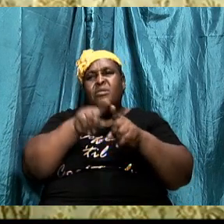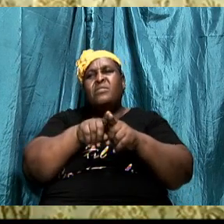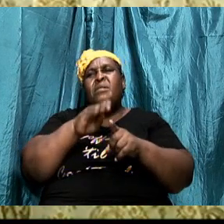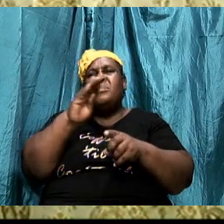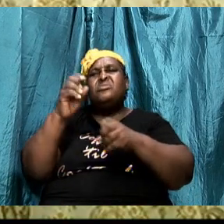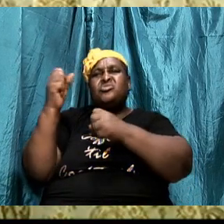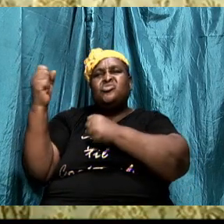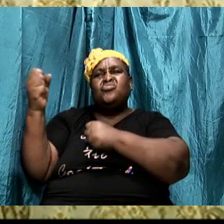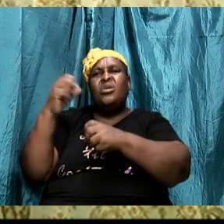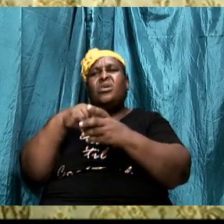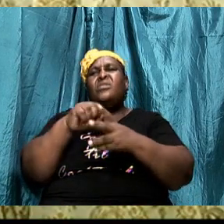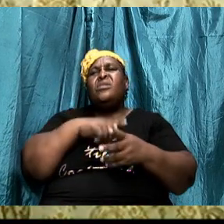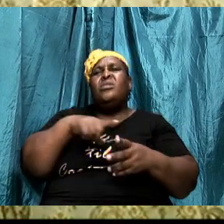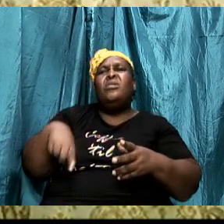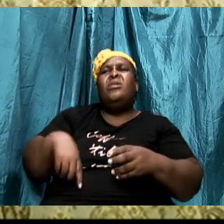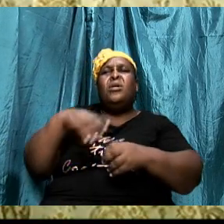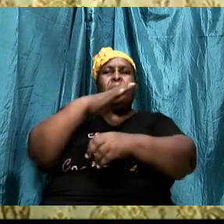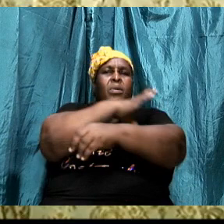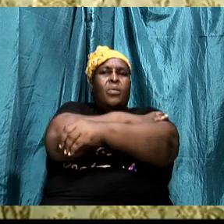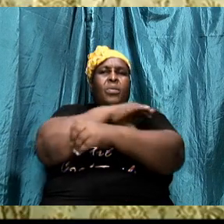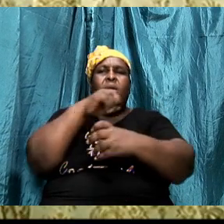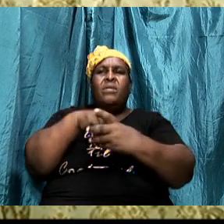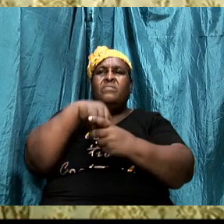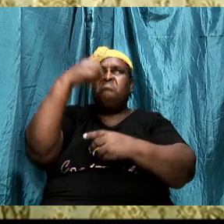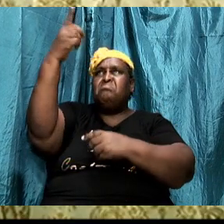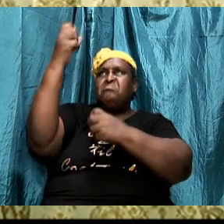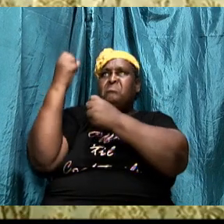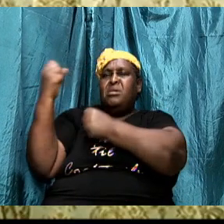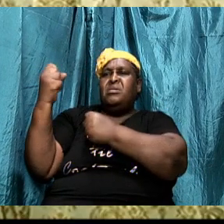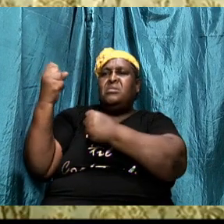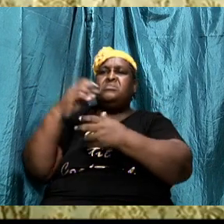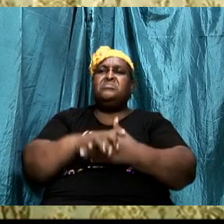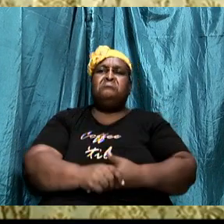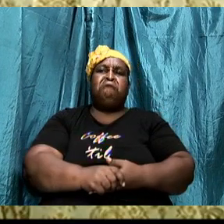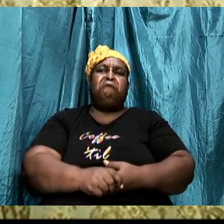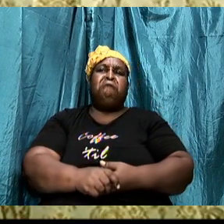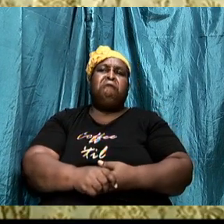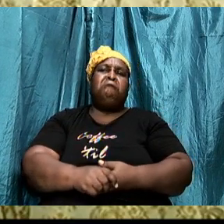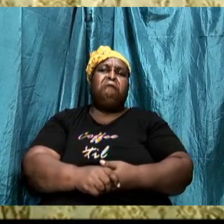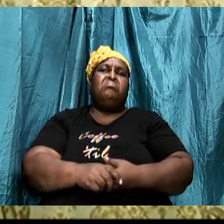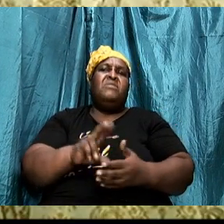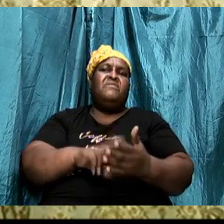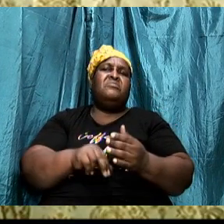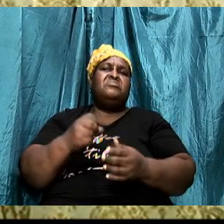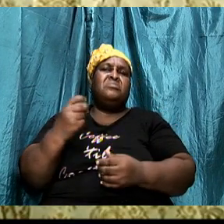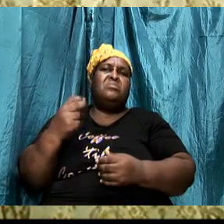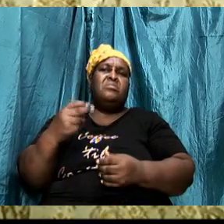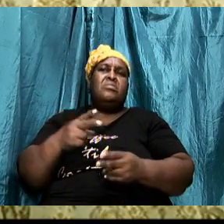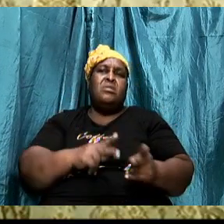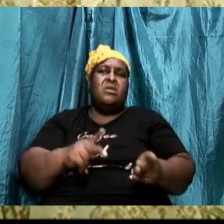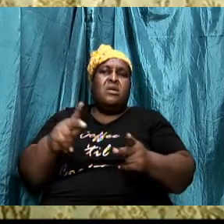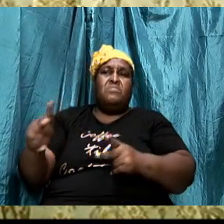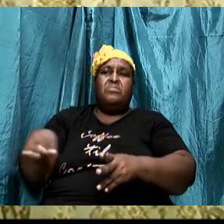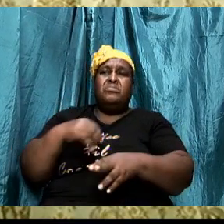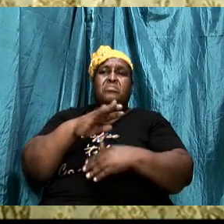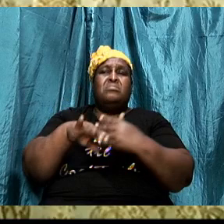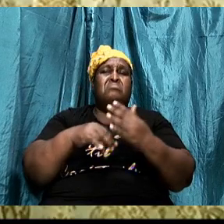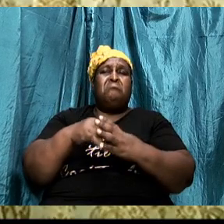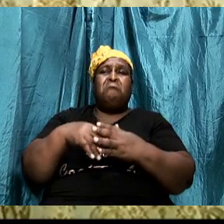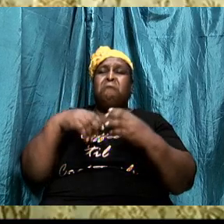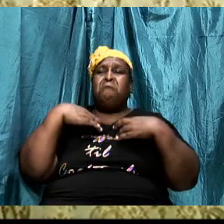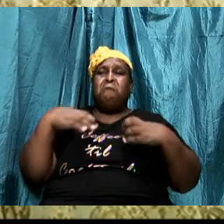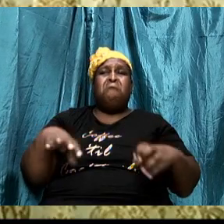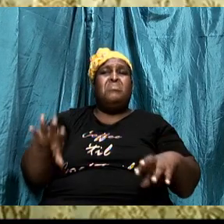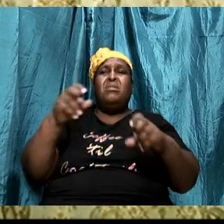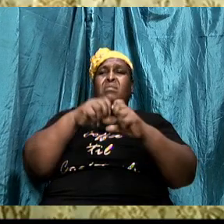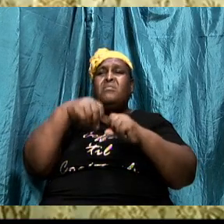Lord and in the power of his might. And in verse 11 he said put on the whole armor of